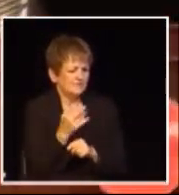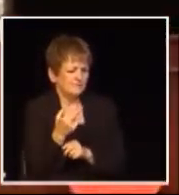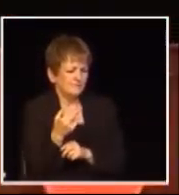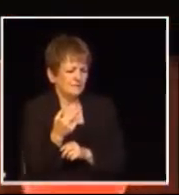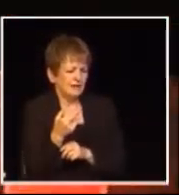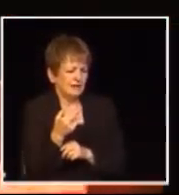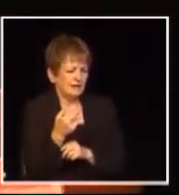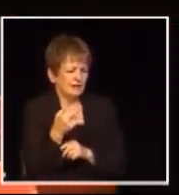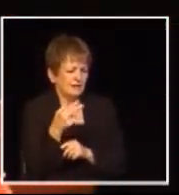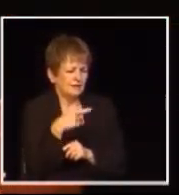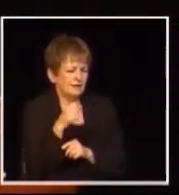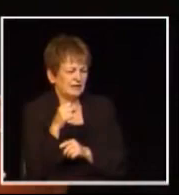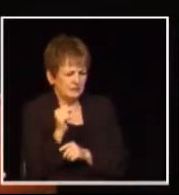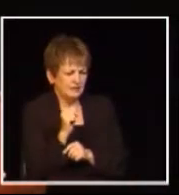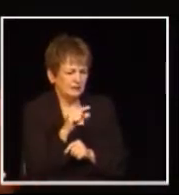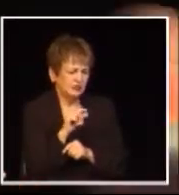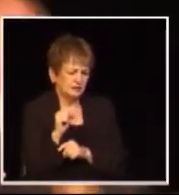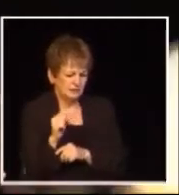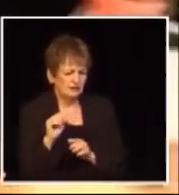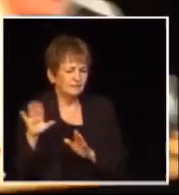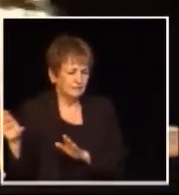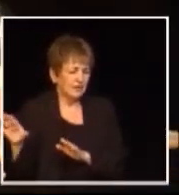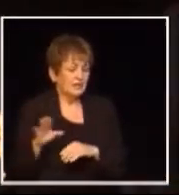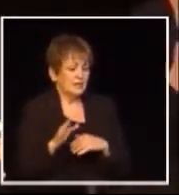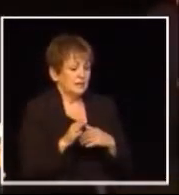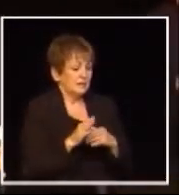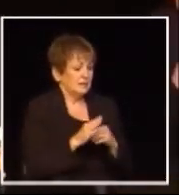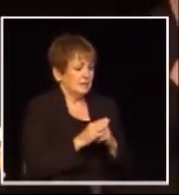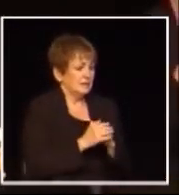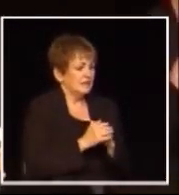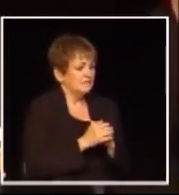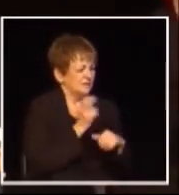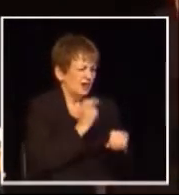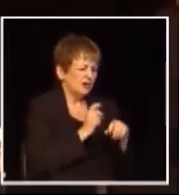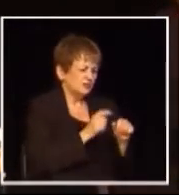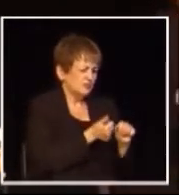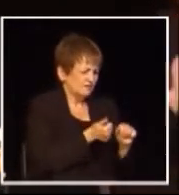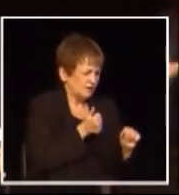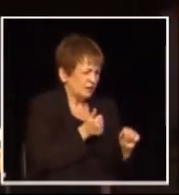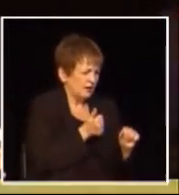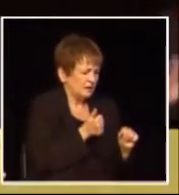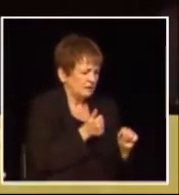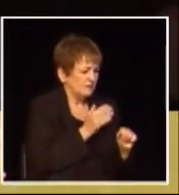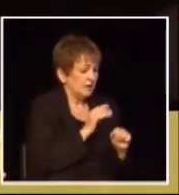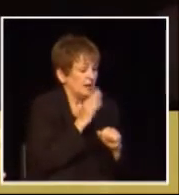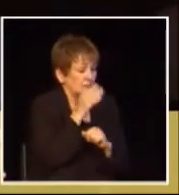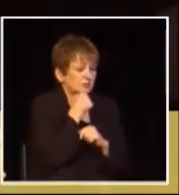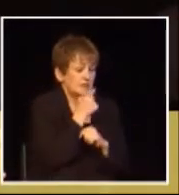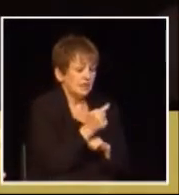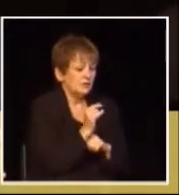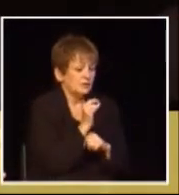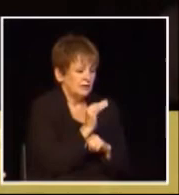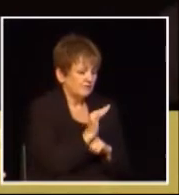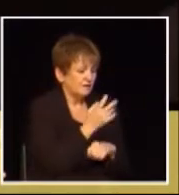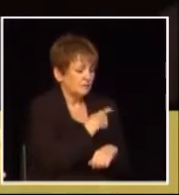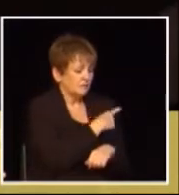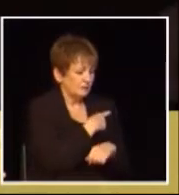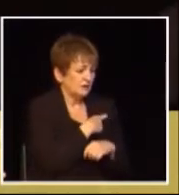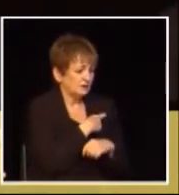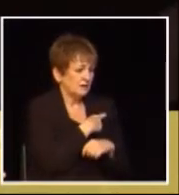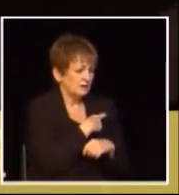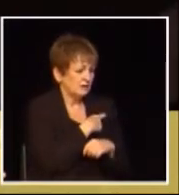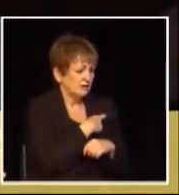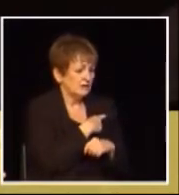would you care to respond Sure sometimes it's not very easy to avoid those auditors no matter what you're doing but anyway I can tell you the number of